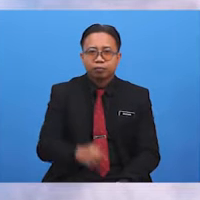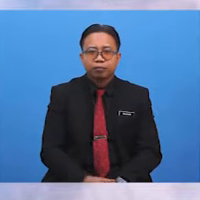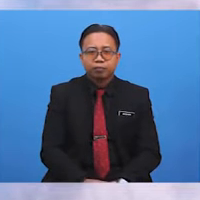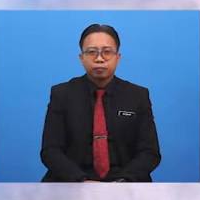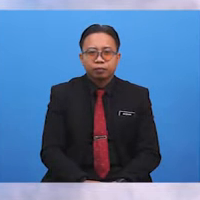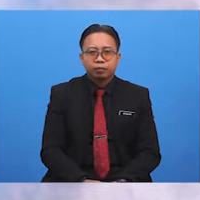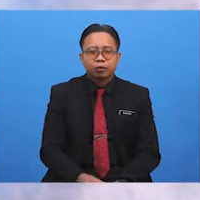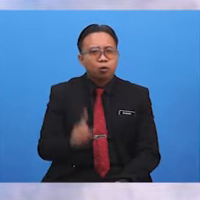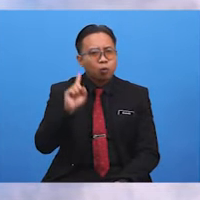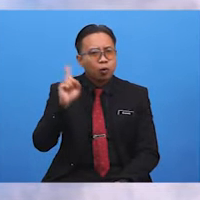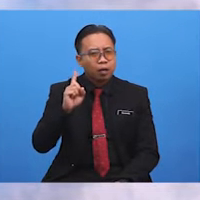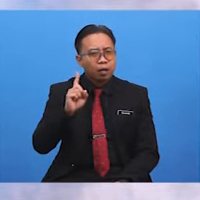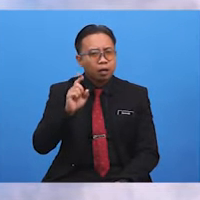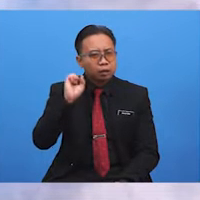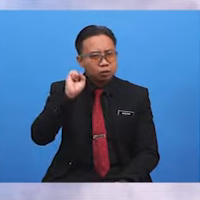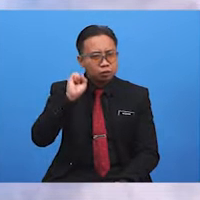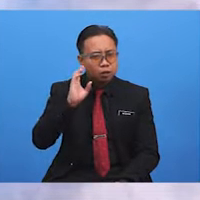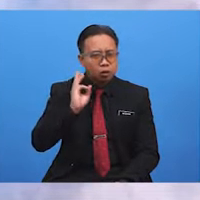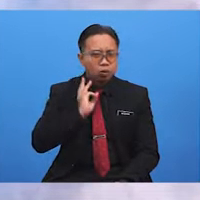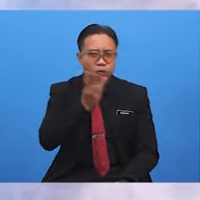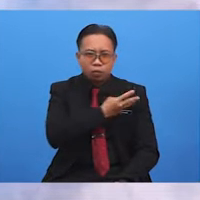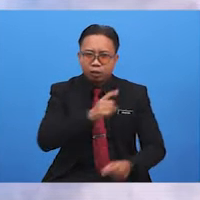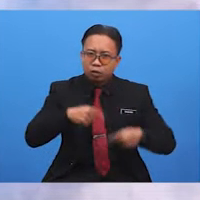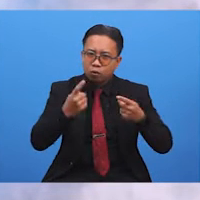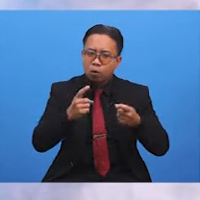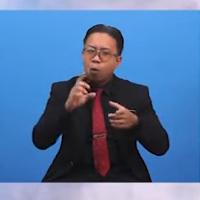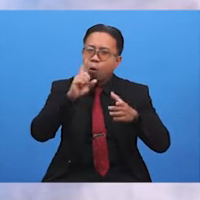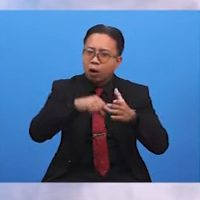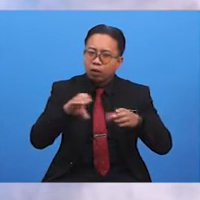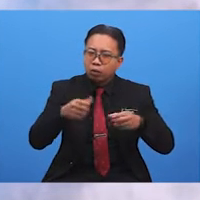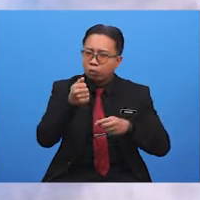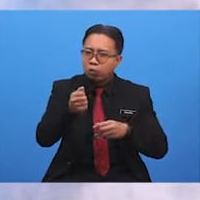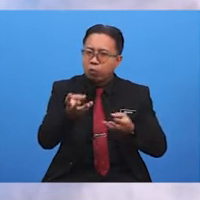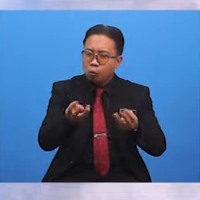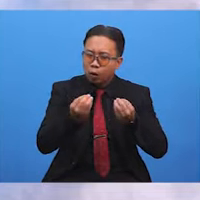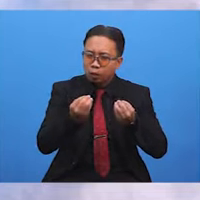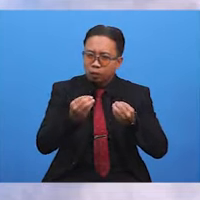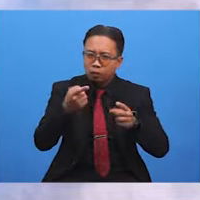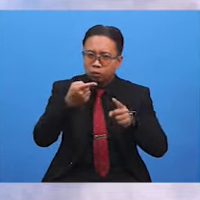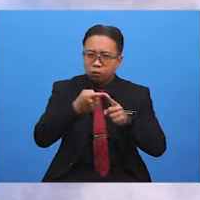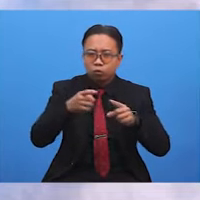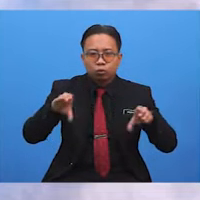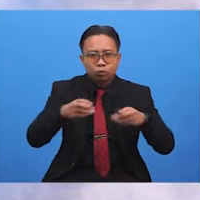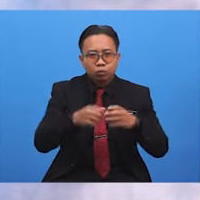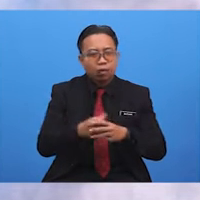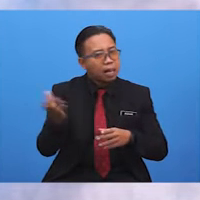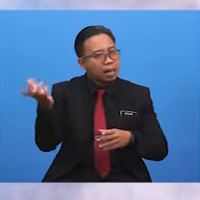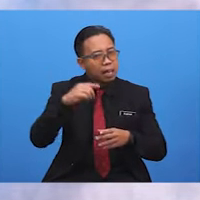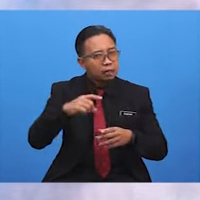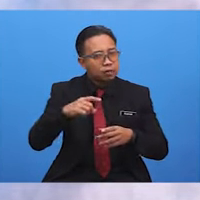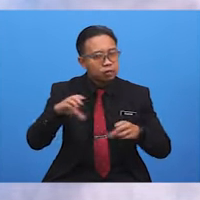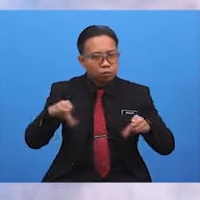Where shall we go? What do you want to do? Let's do